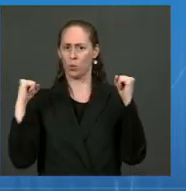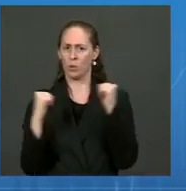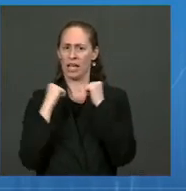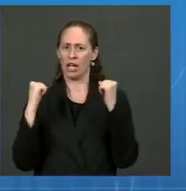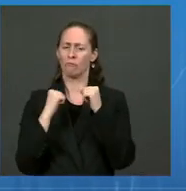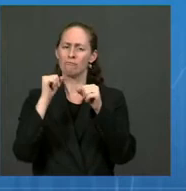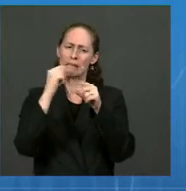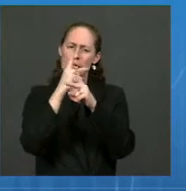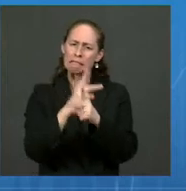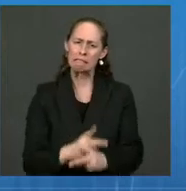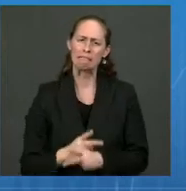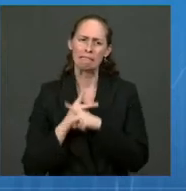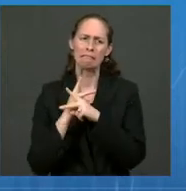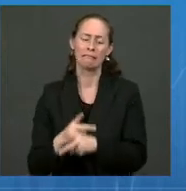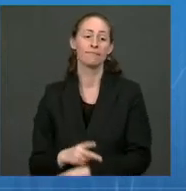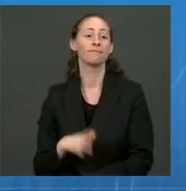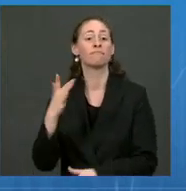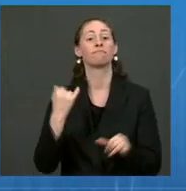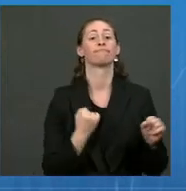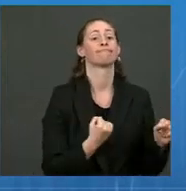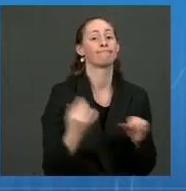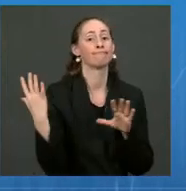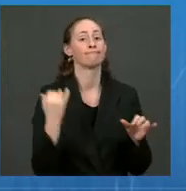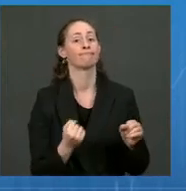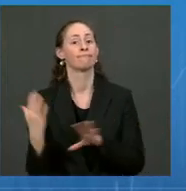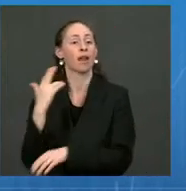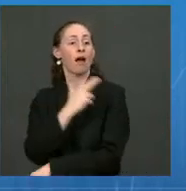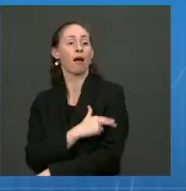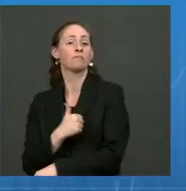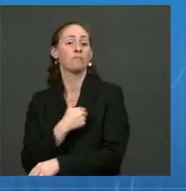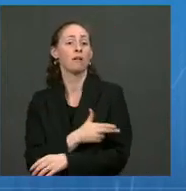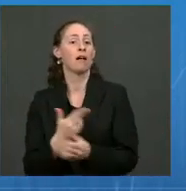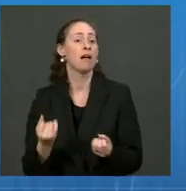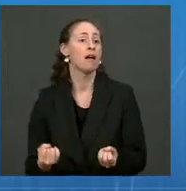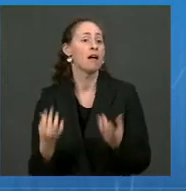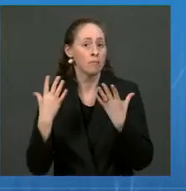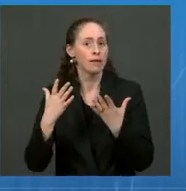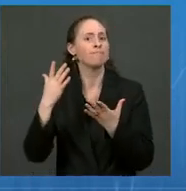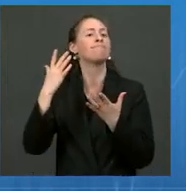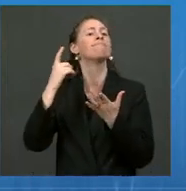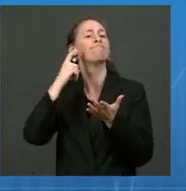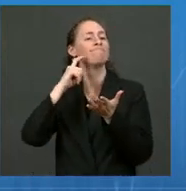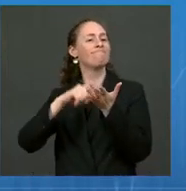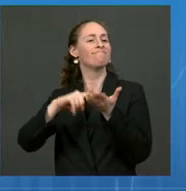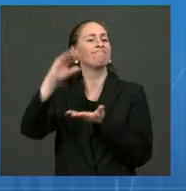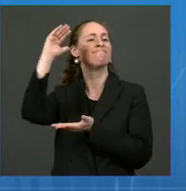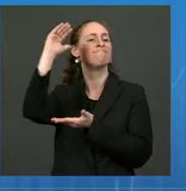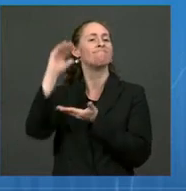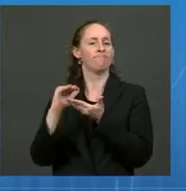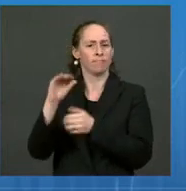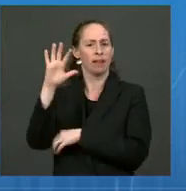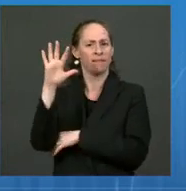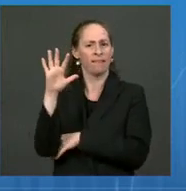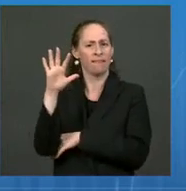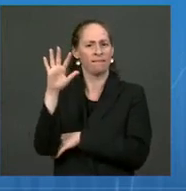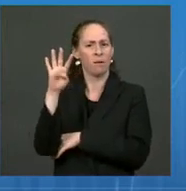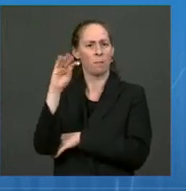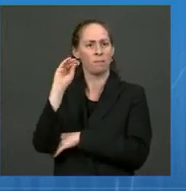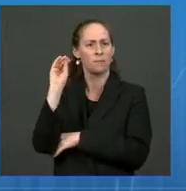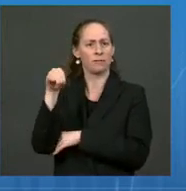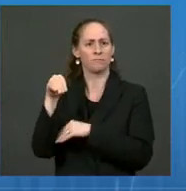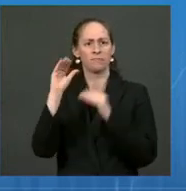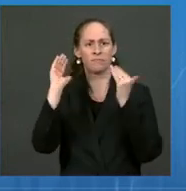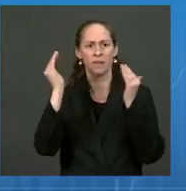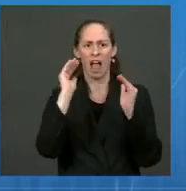hospitalizations, we also see week-on-week decreases, with a 54% decrease from our peak the week of August